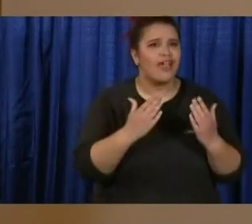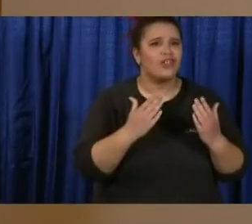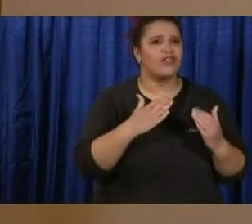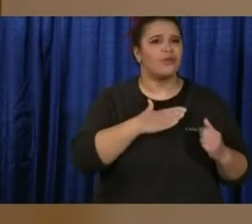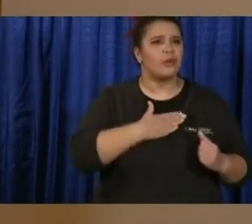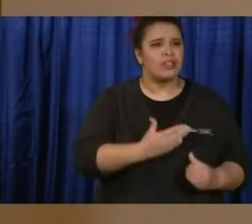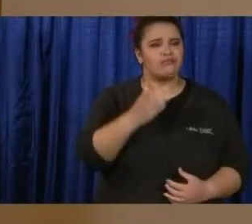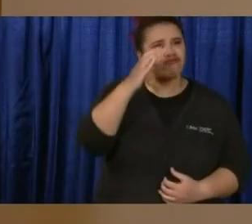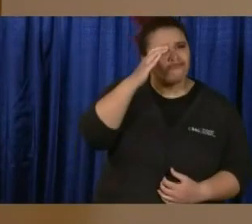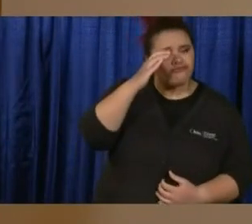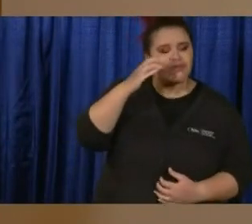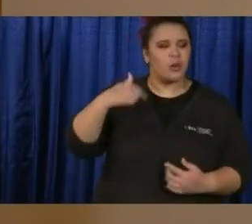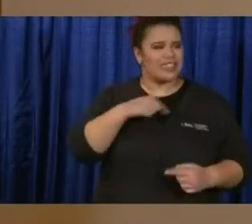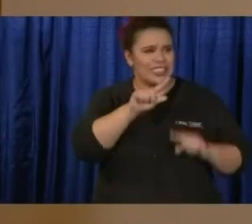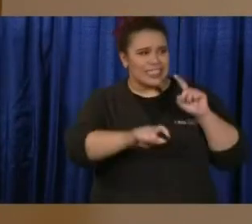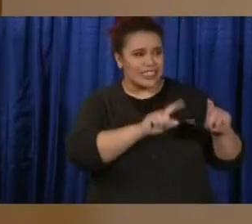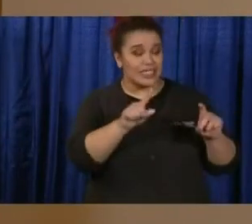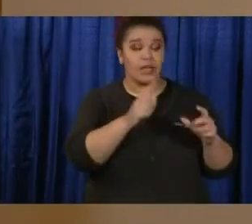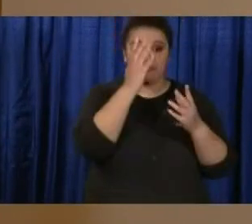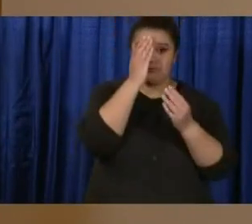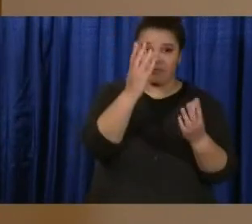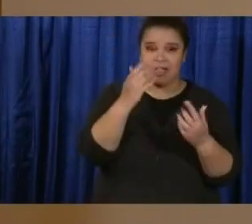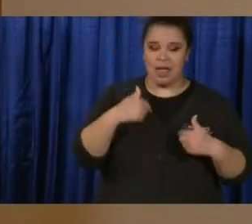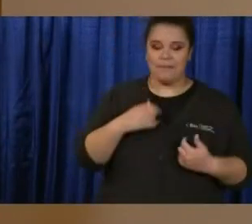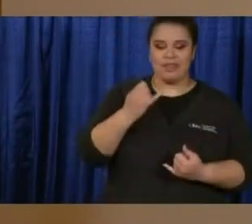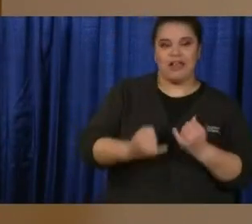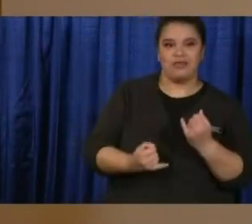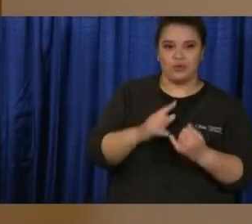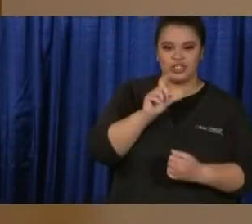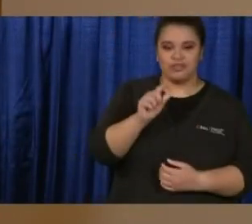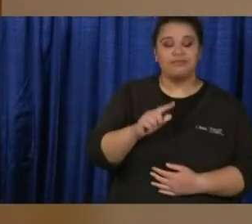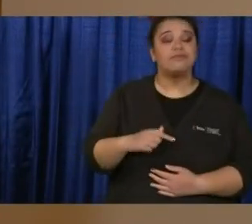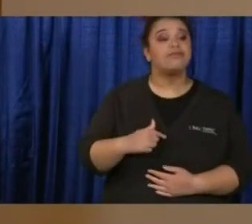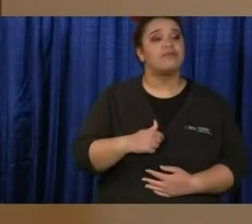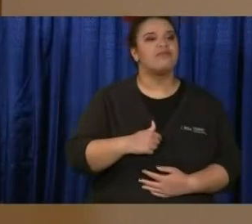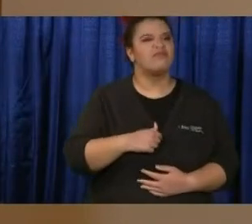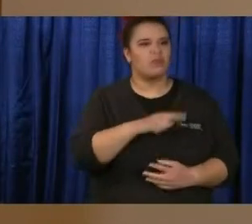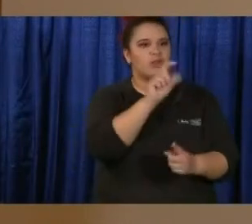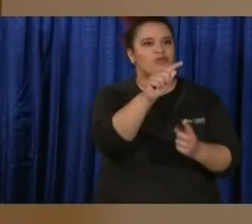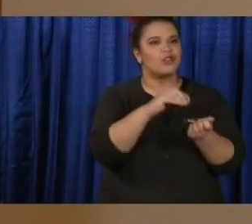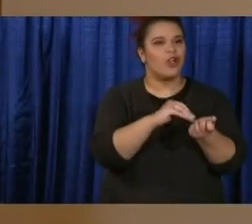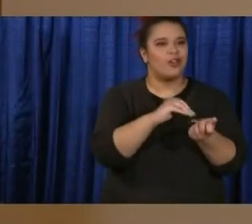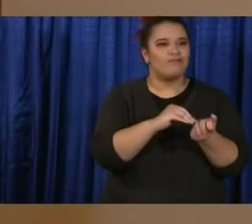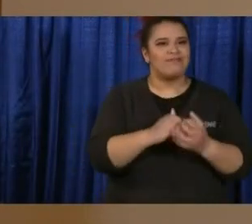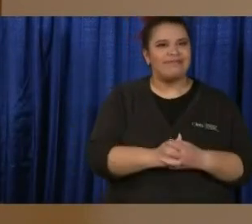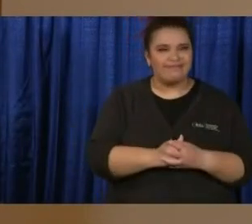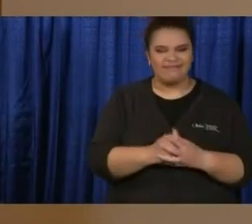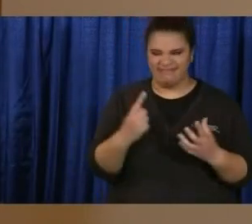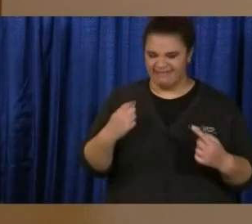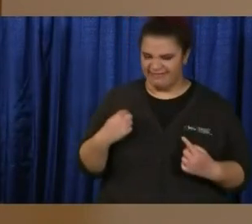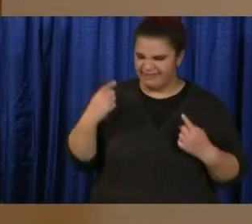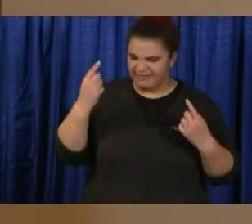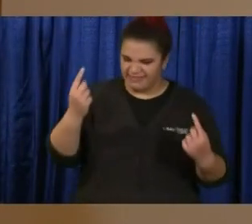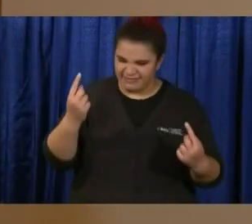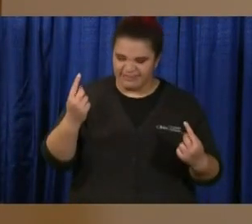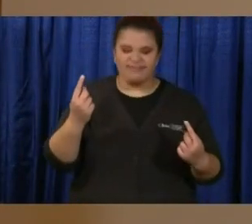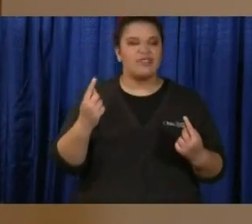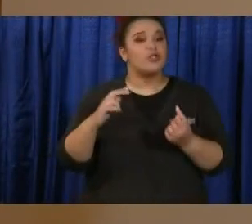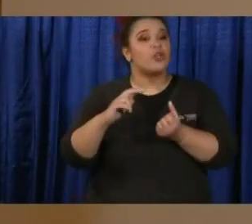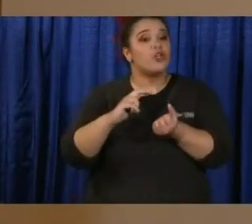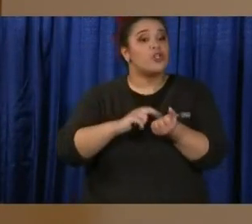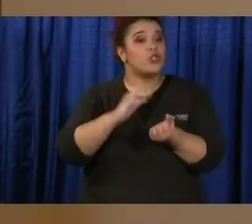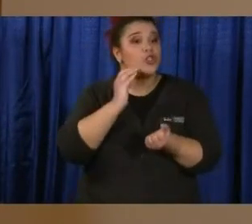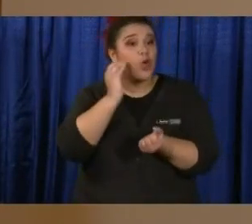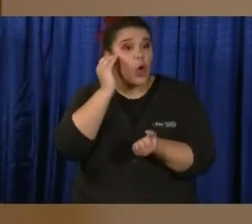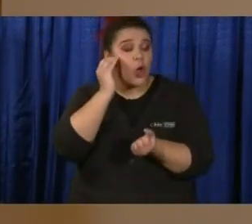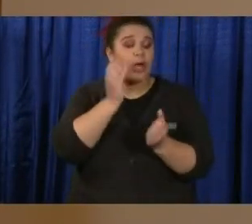This is for Dr. Acton. We're getting, obviously, piecemeal reports about how things are going in nursing homes and